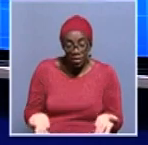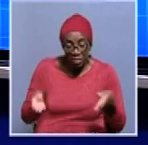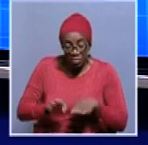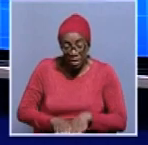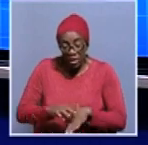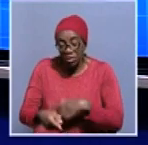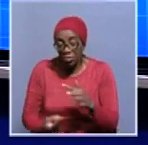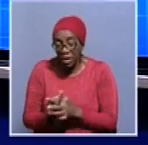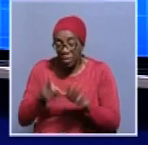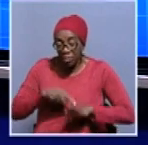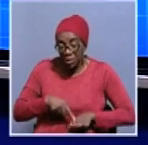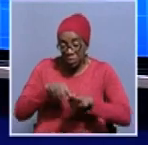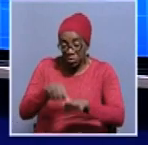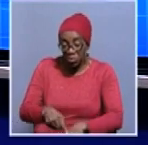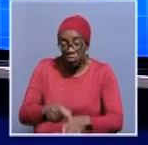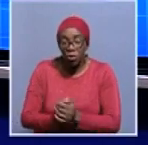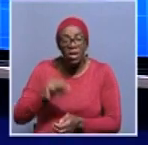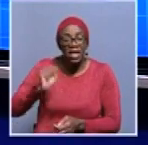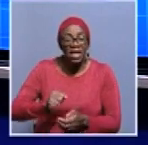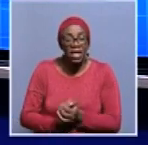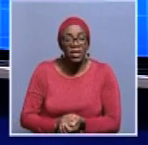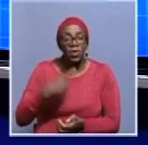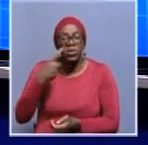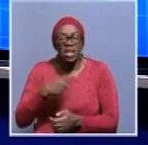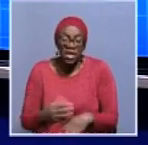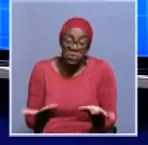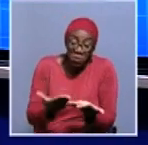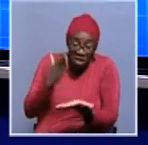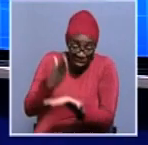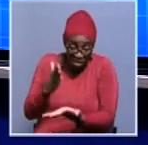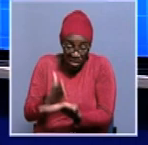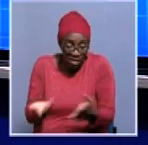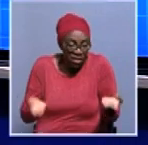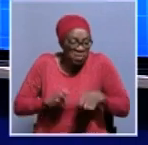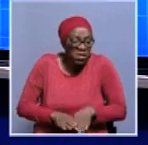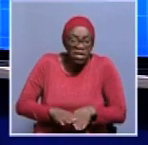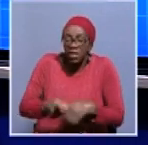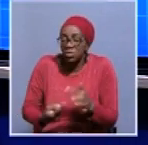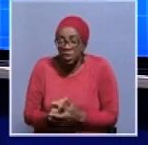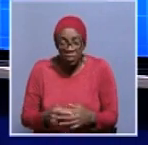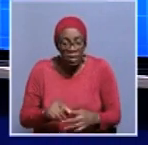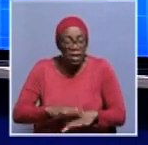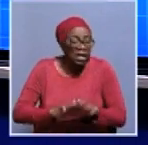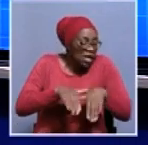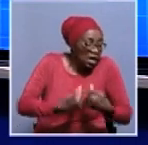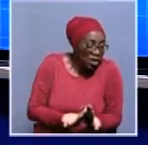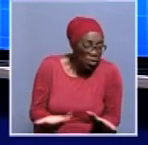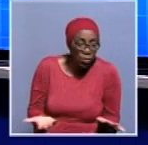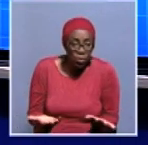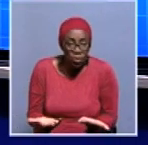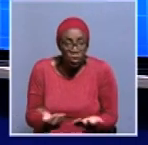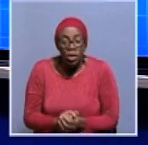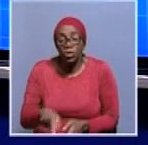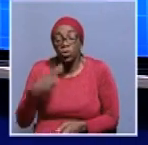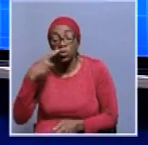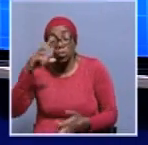tomorrow could you please briefly just repeat for us in terms of where exactly these will take place and how they will take place and you mentioned